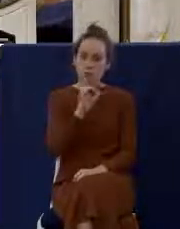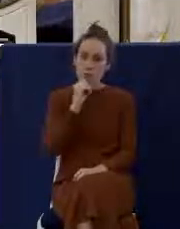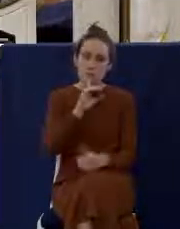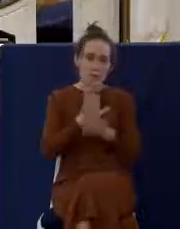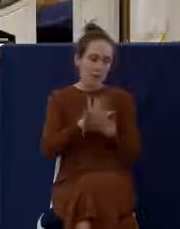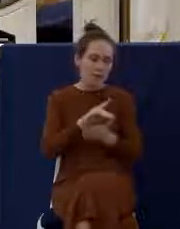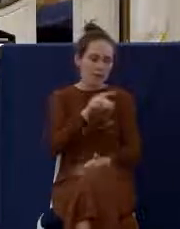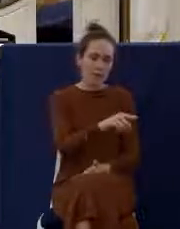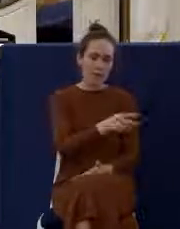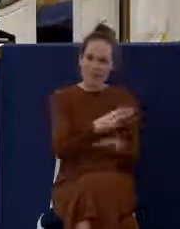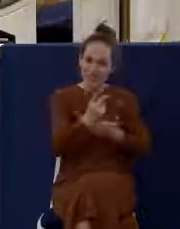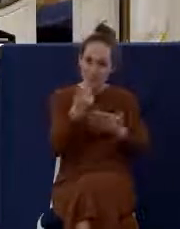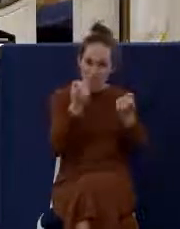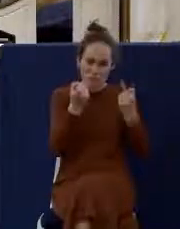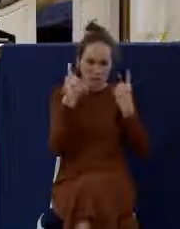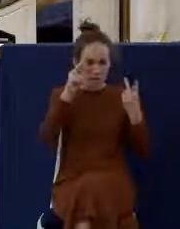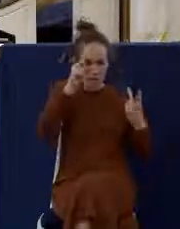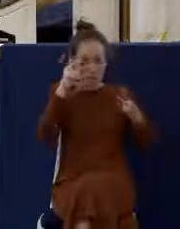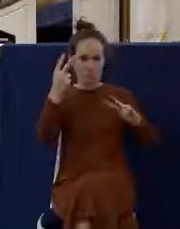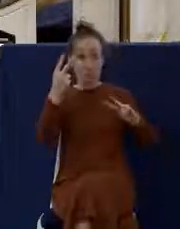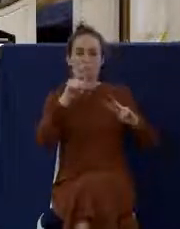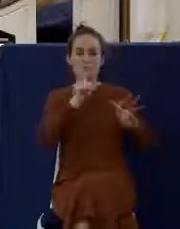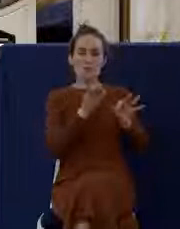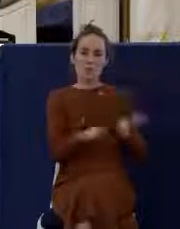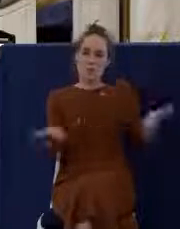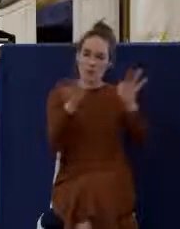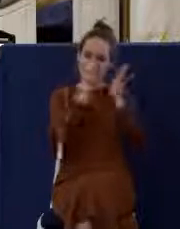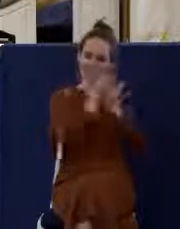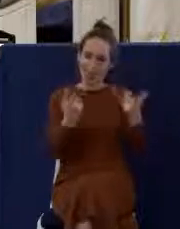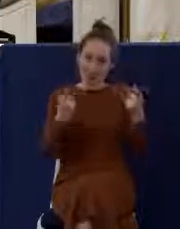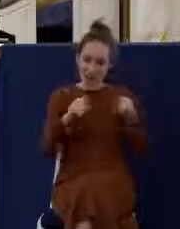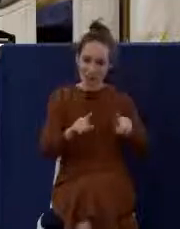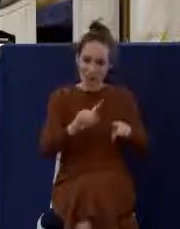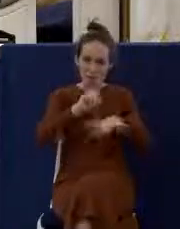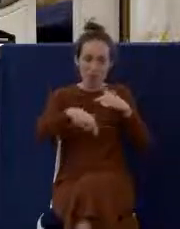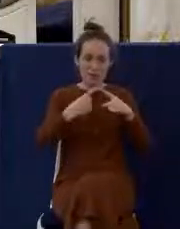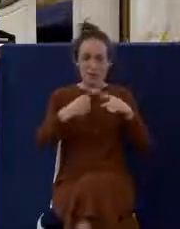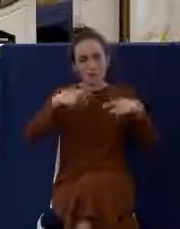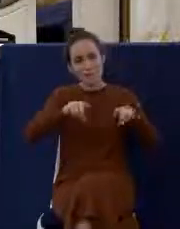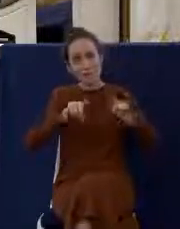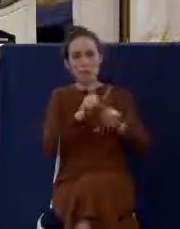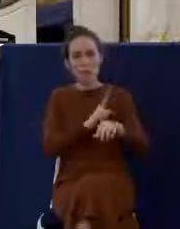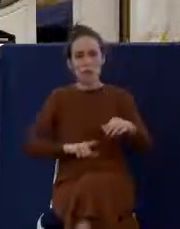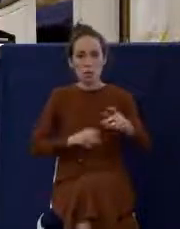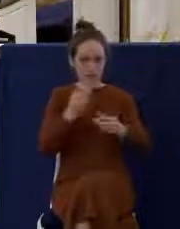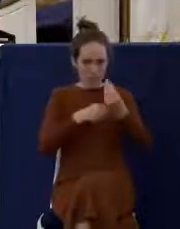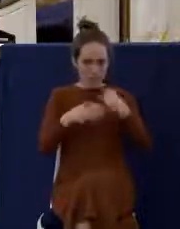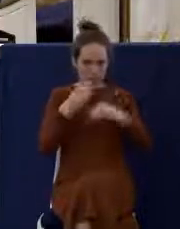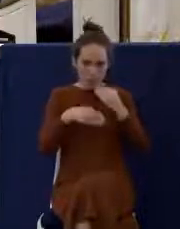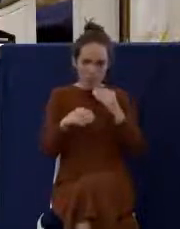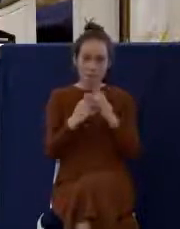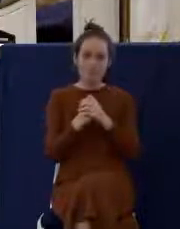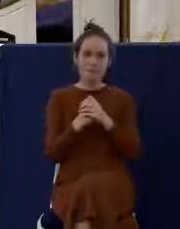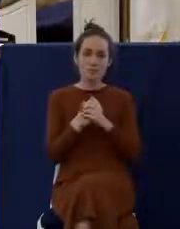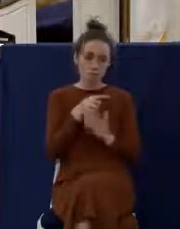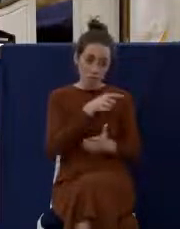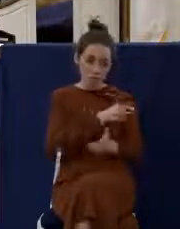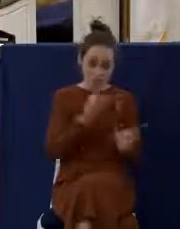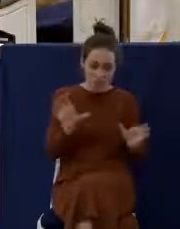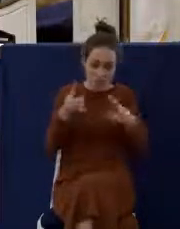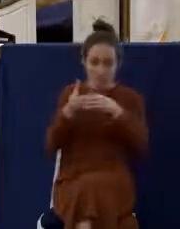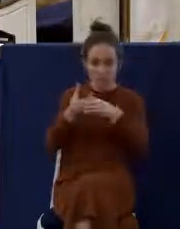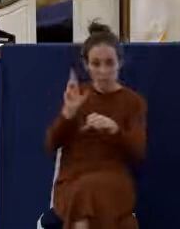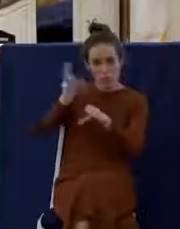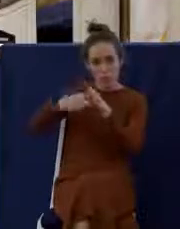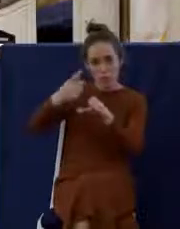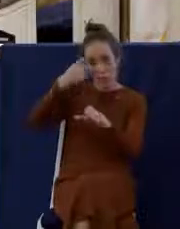the significance of what's going on here at the Lord's Supper. When you come to this table, you better come in a worthy manner.